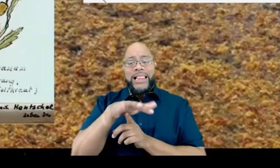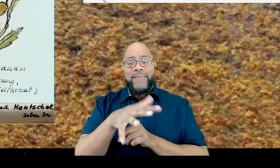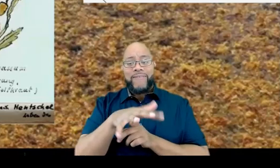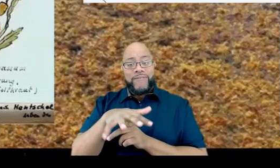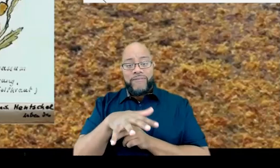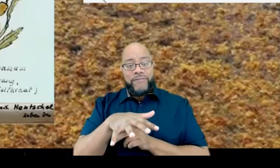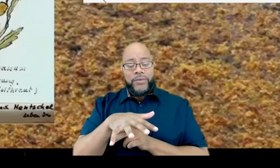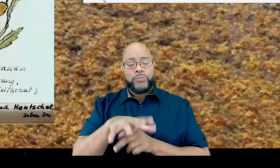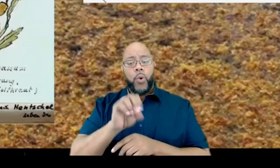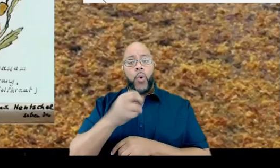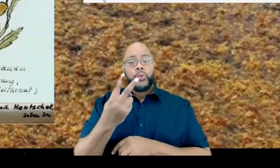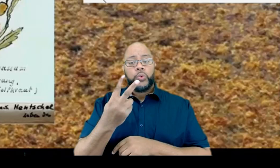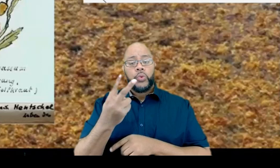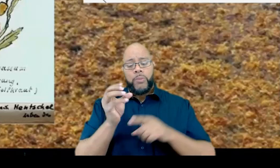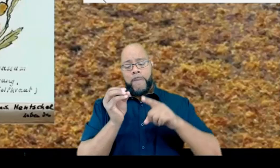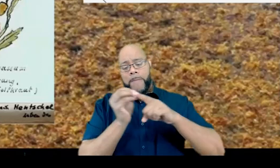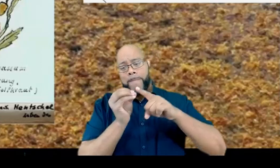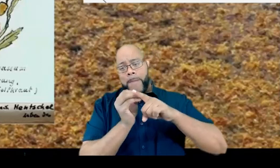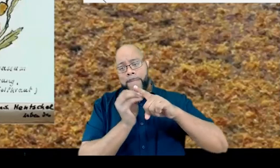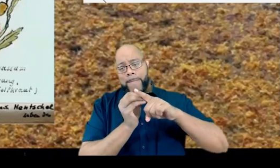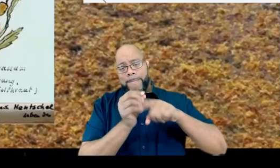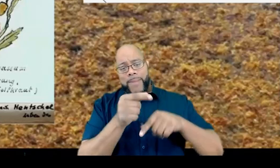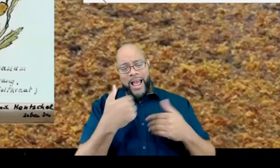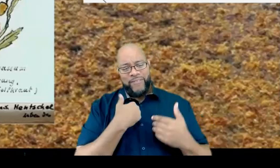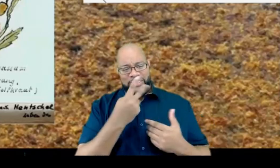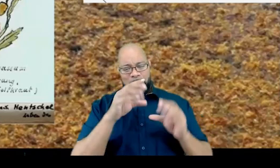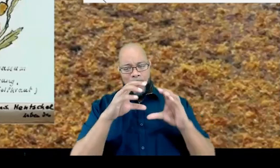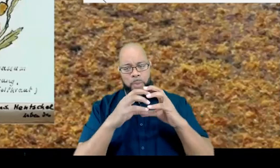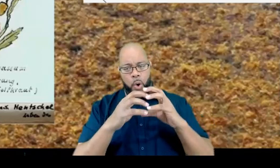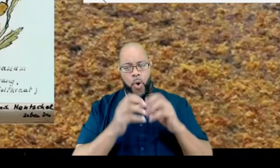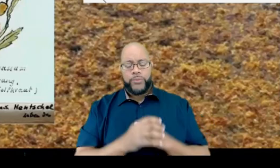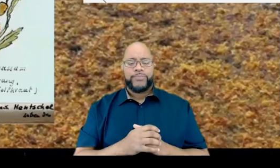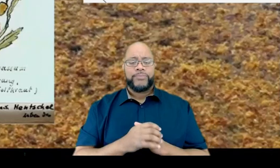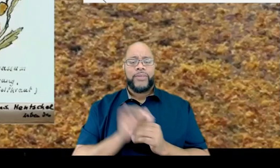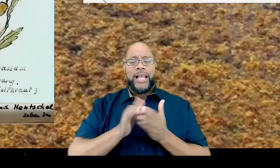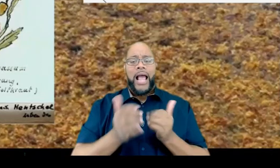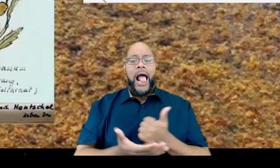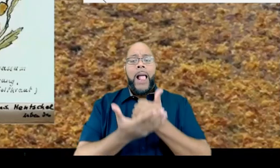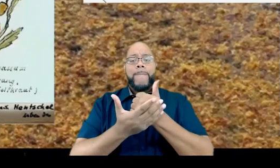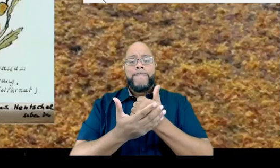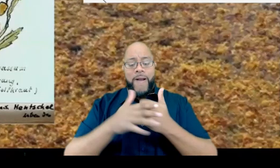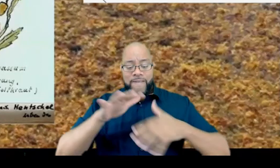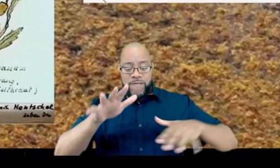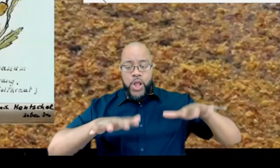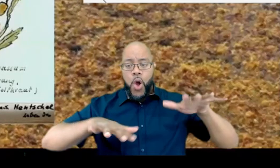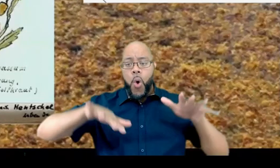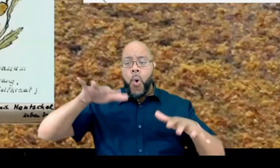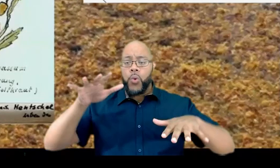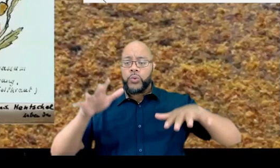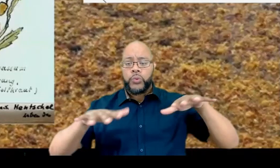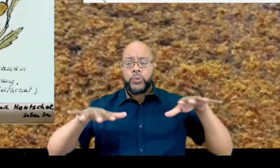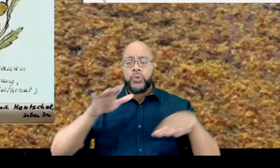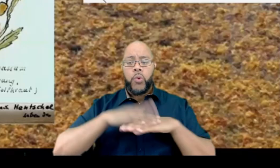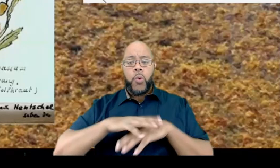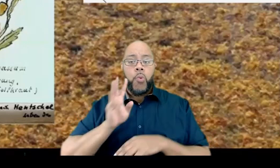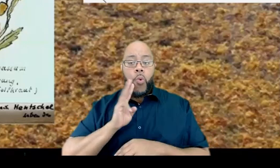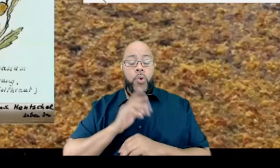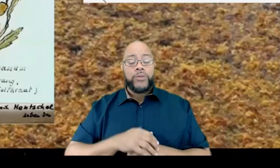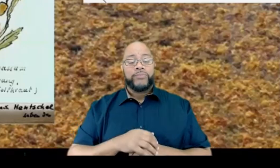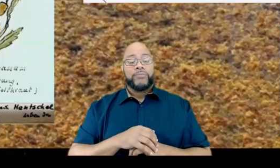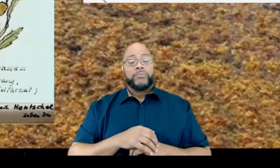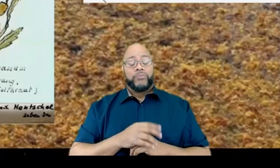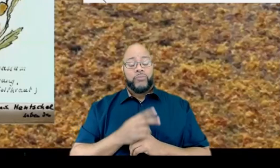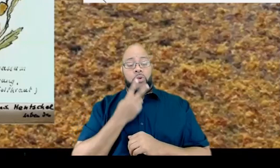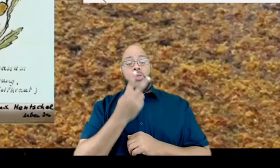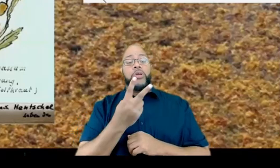an oxygen-filled nomad cyst that helps it float. It keeps it buoyant. So, if you look at